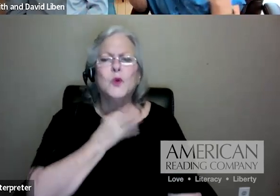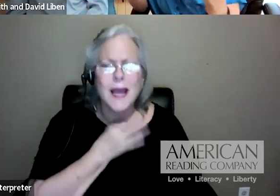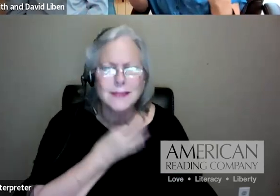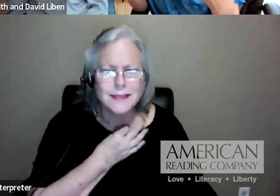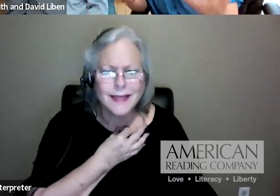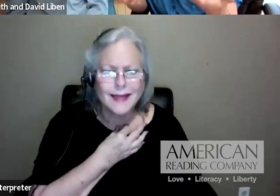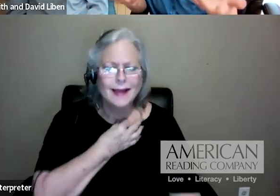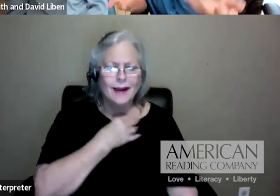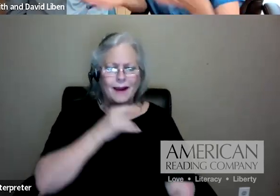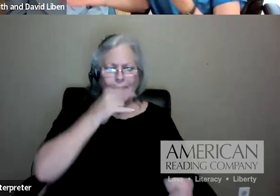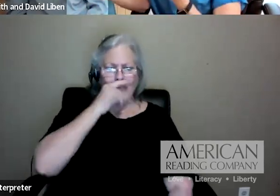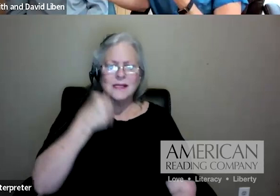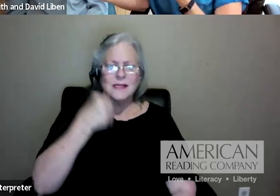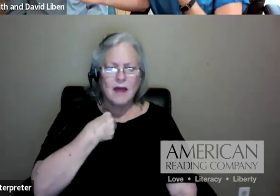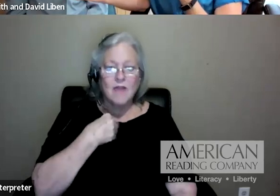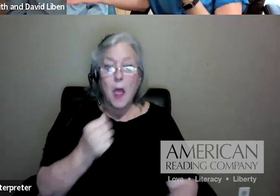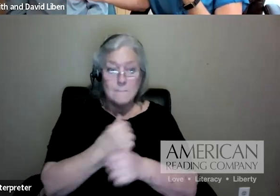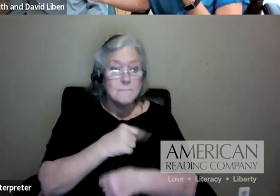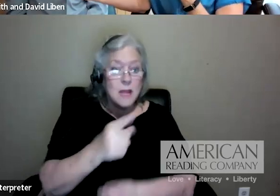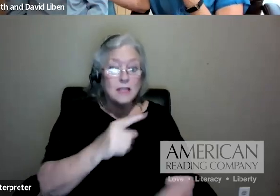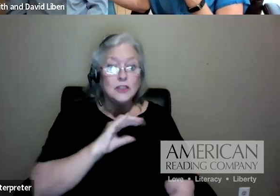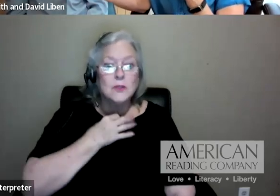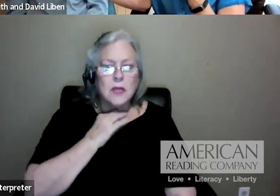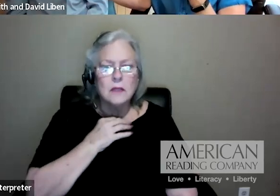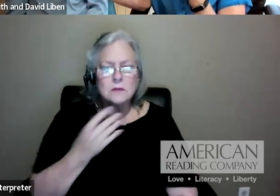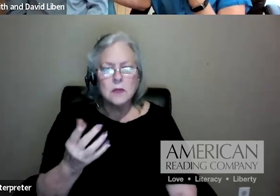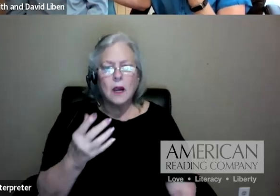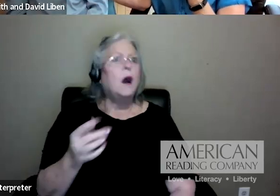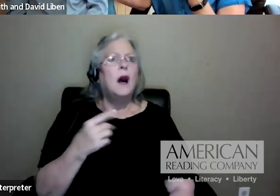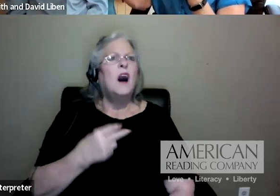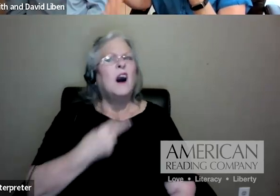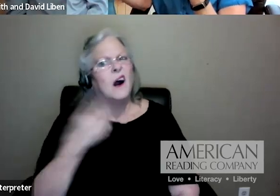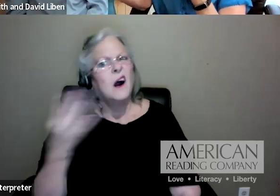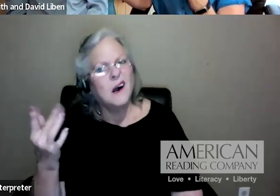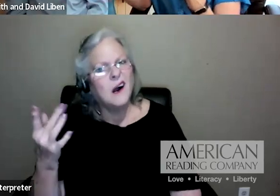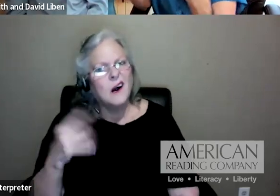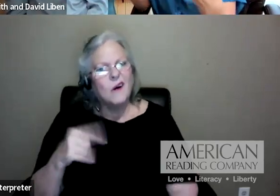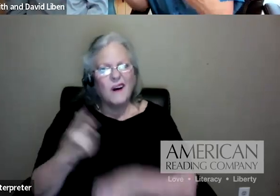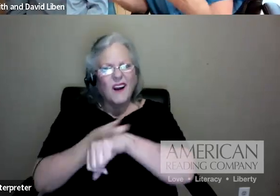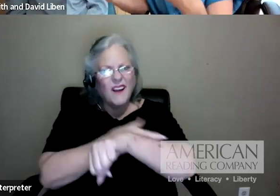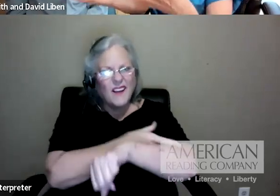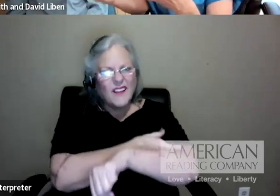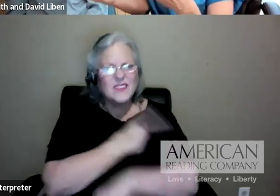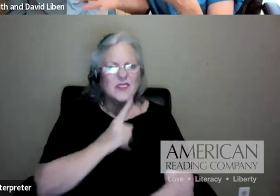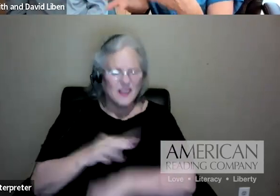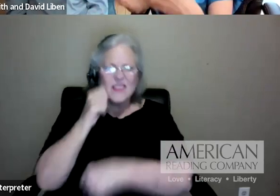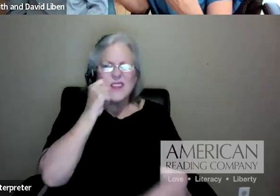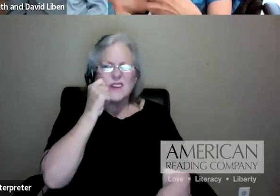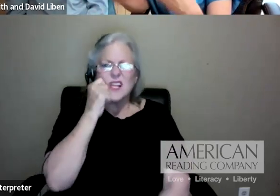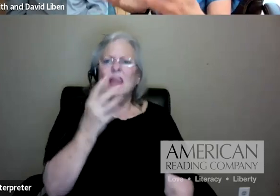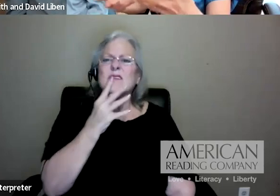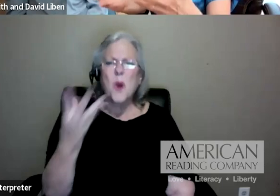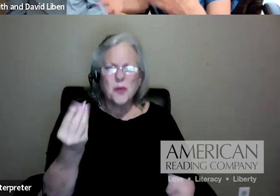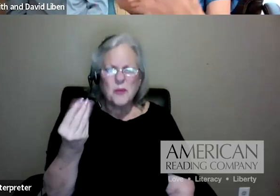Like, it makes you curious. I'm sort of stuck on why salamanders have to have moist, why is moist, you know, like now I want to know, why